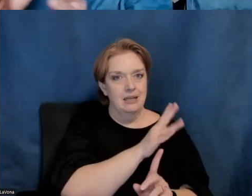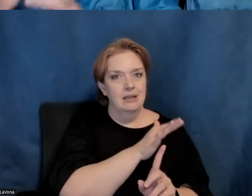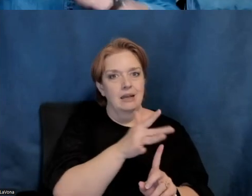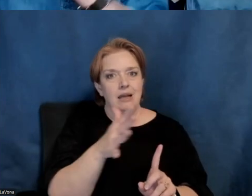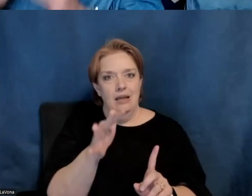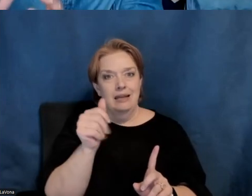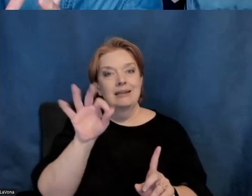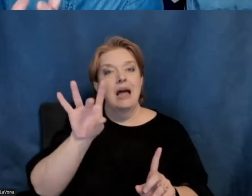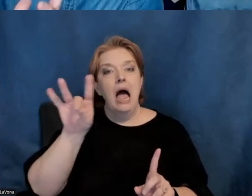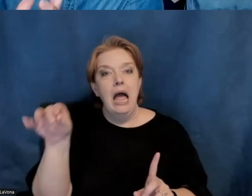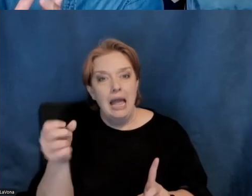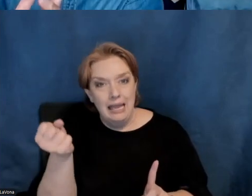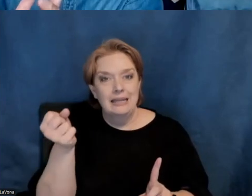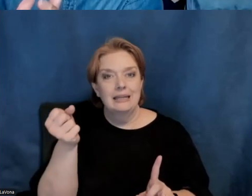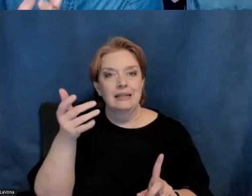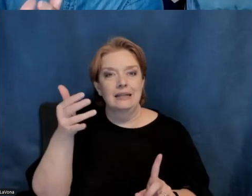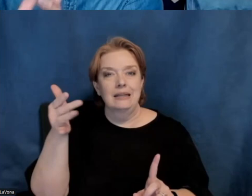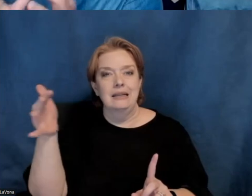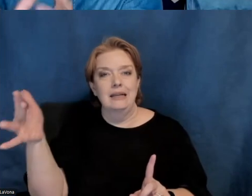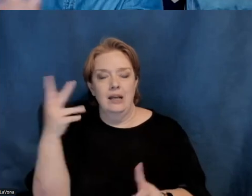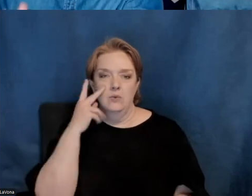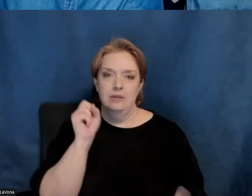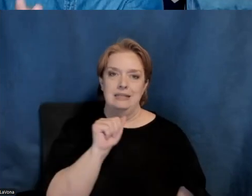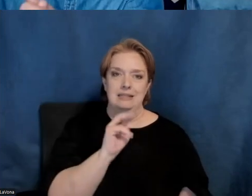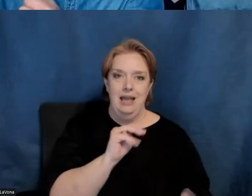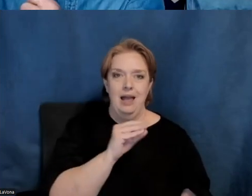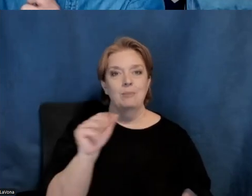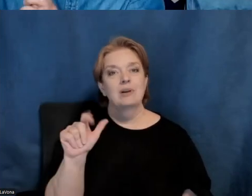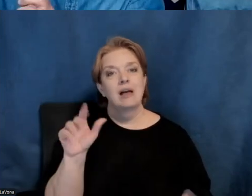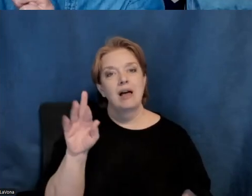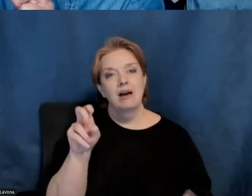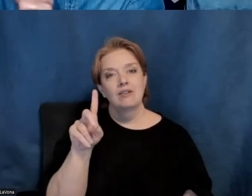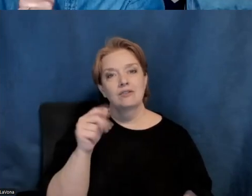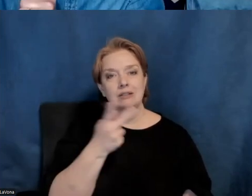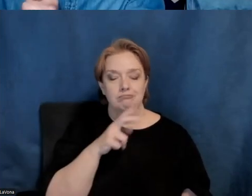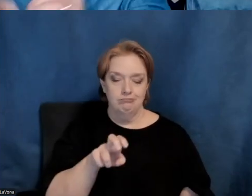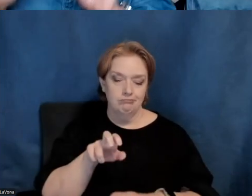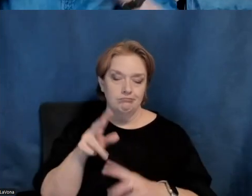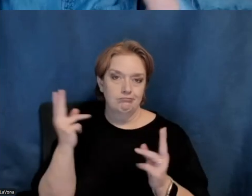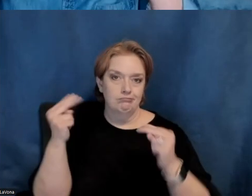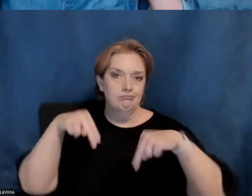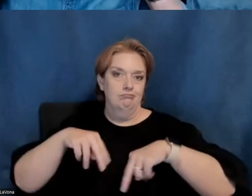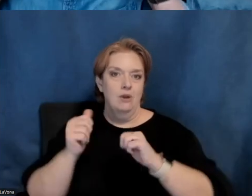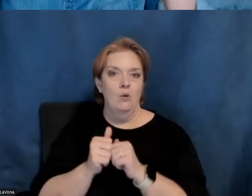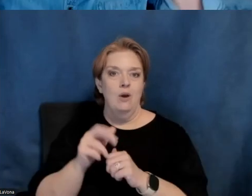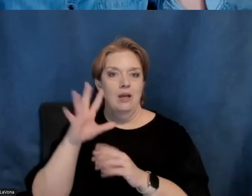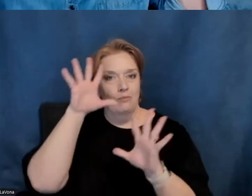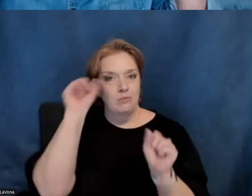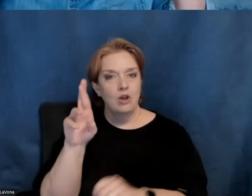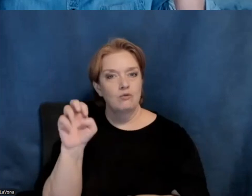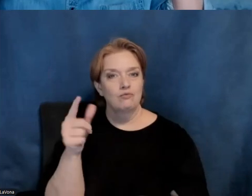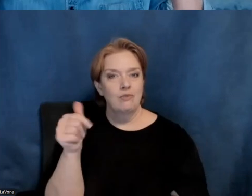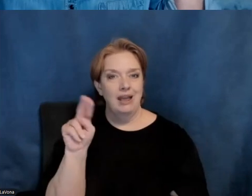1980s. And, and you see, uh, Sam and Alfreda standing with, uh, you know, president Ronald Reagan in the white house and you see,